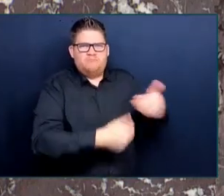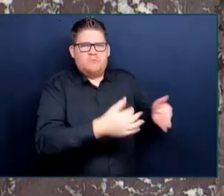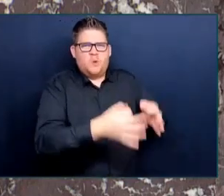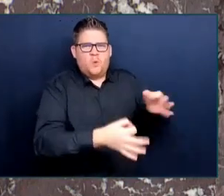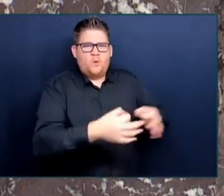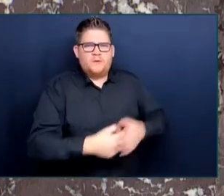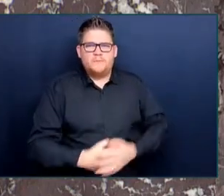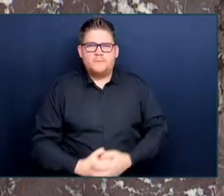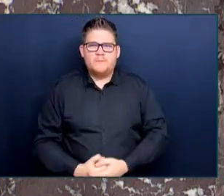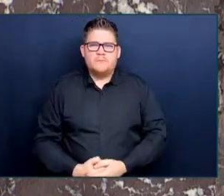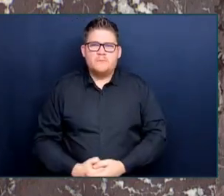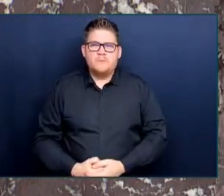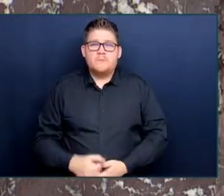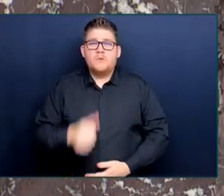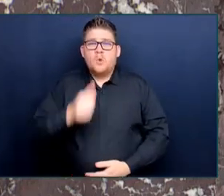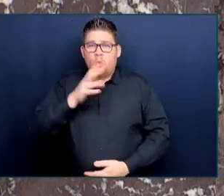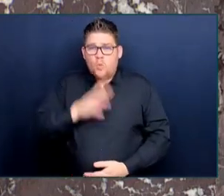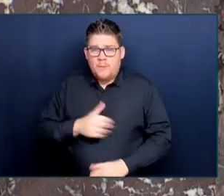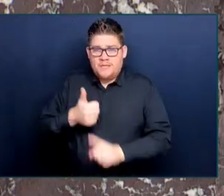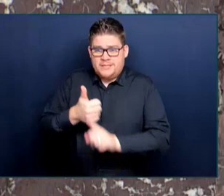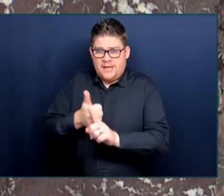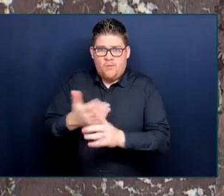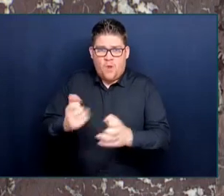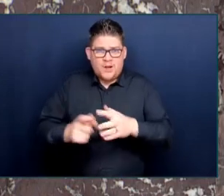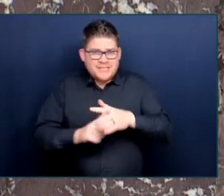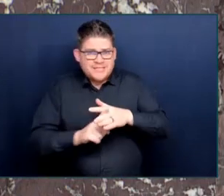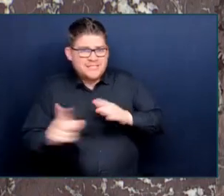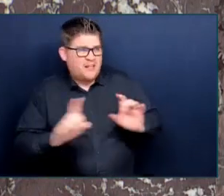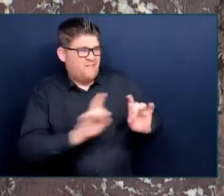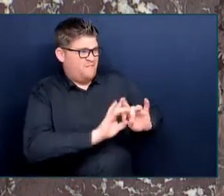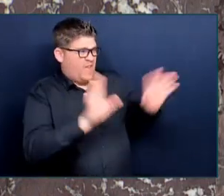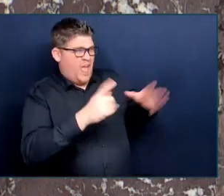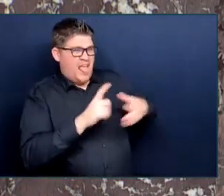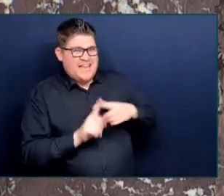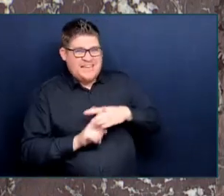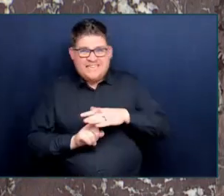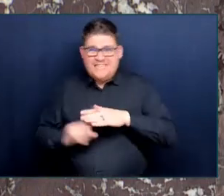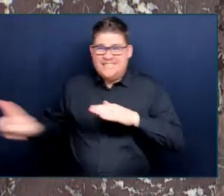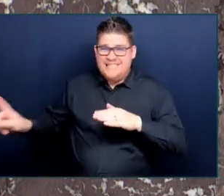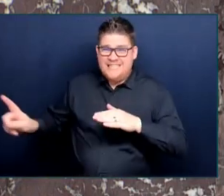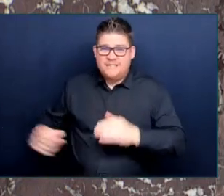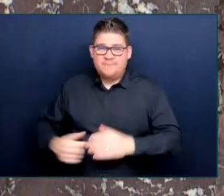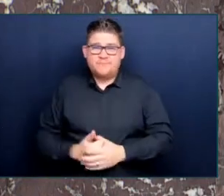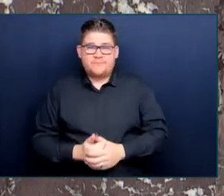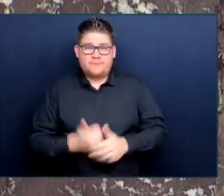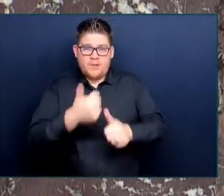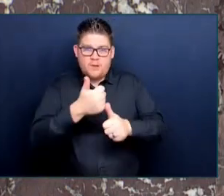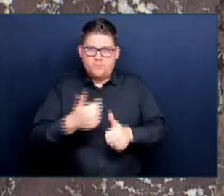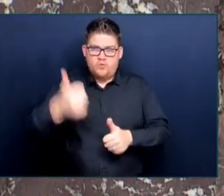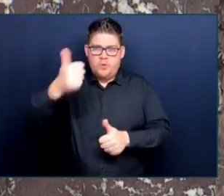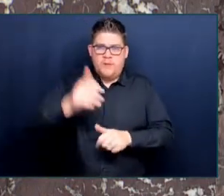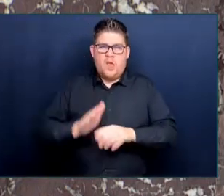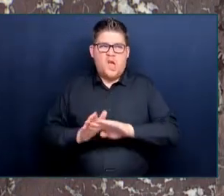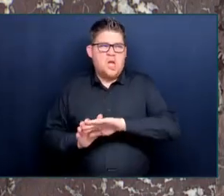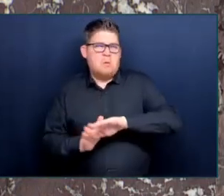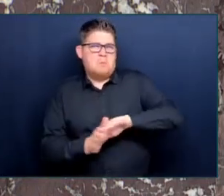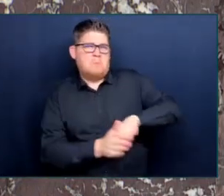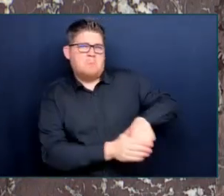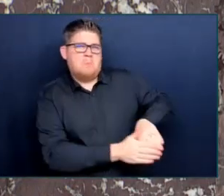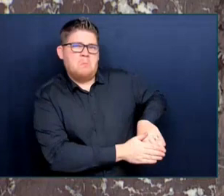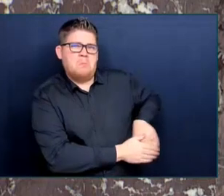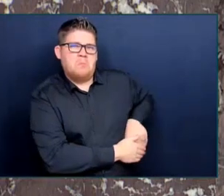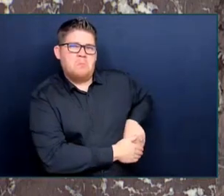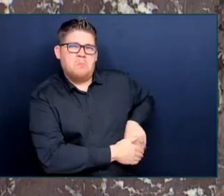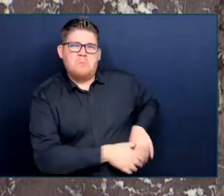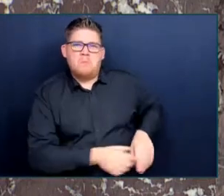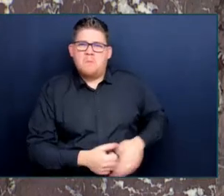than a Premier who actively tries to deny them access to justice. So why did this Premier try to throw